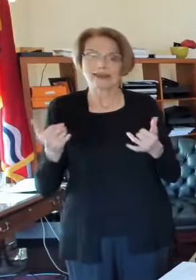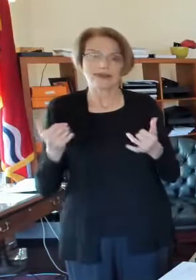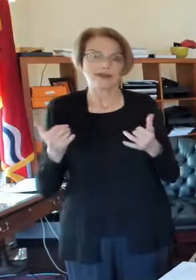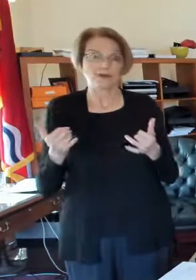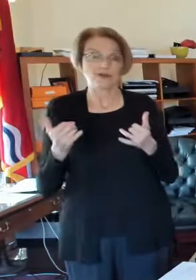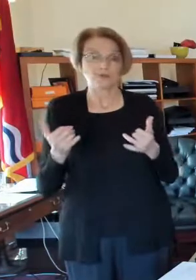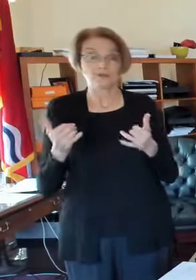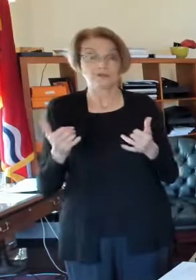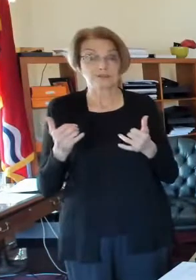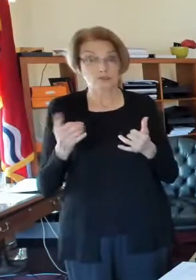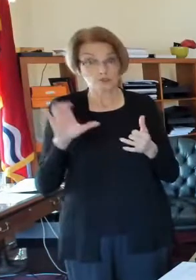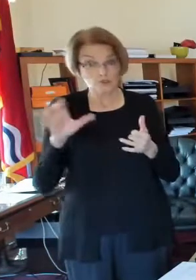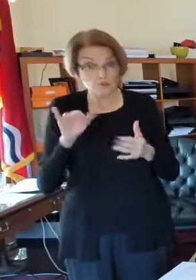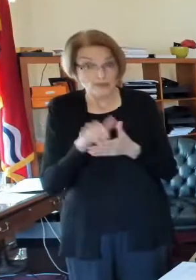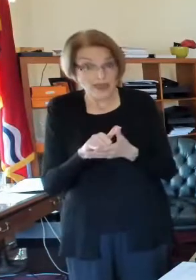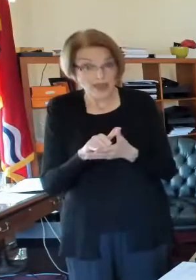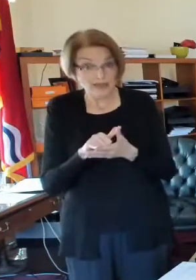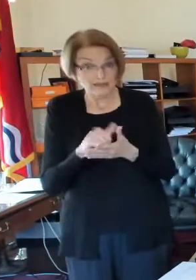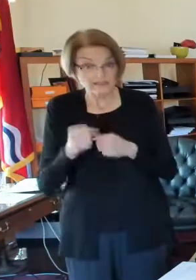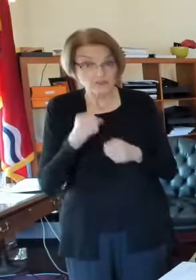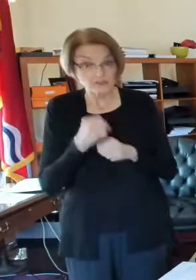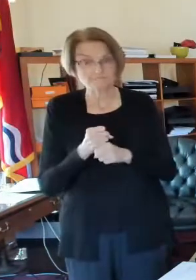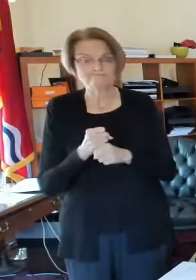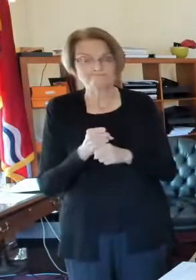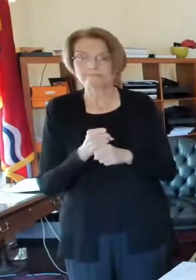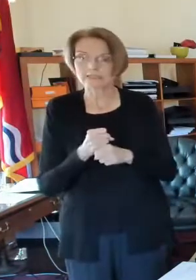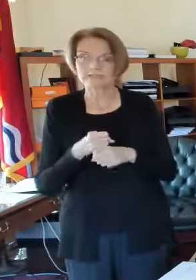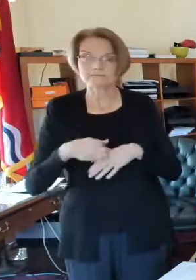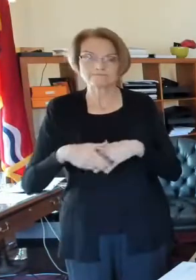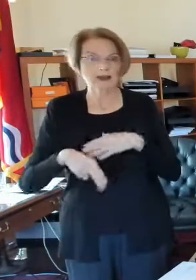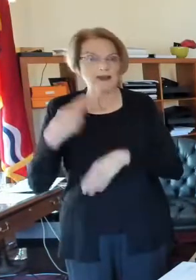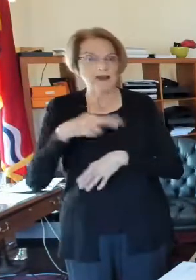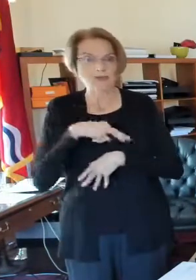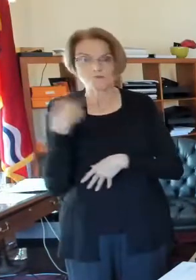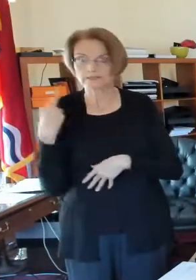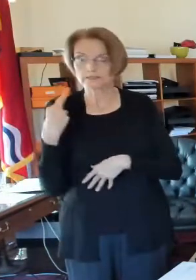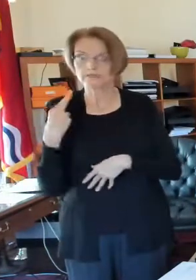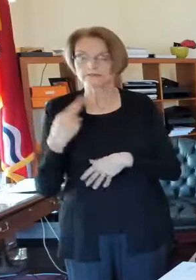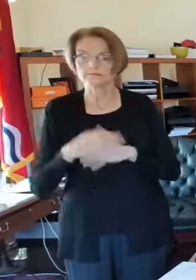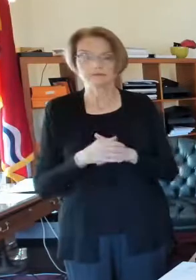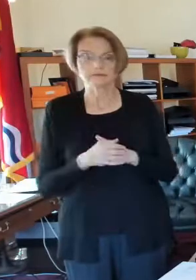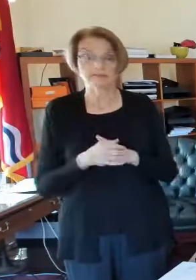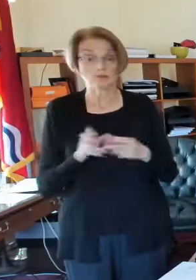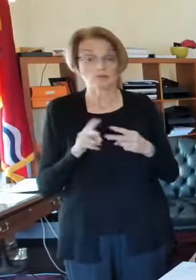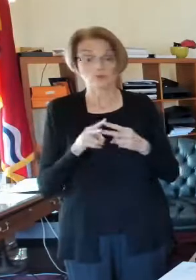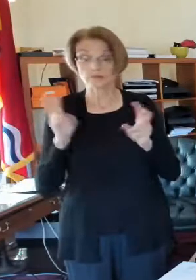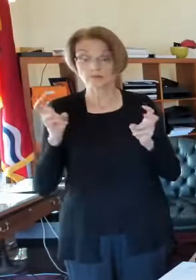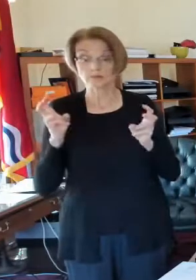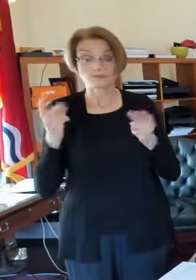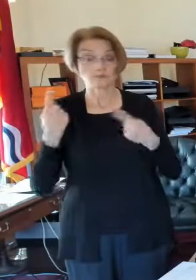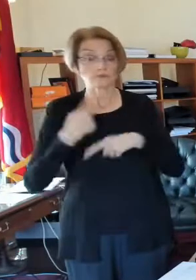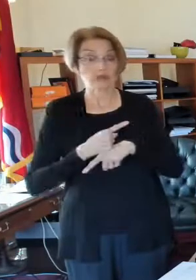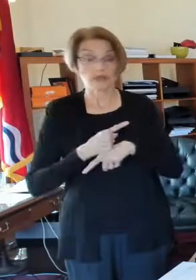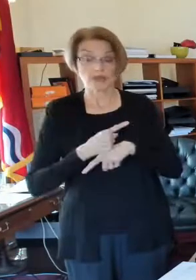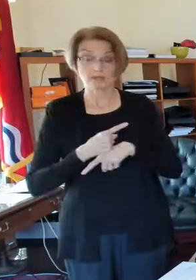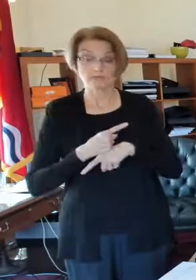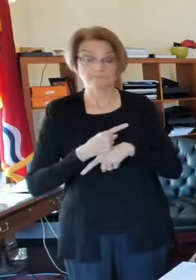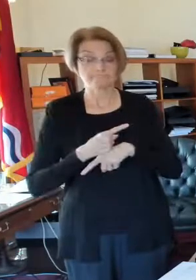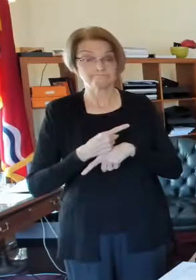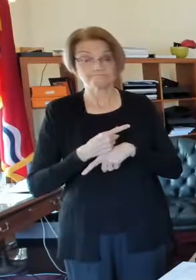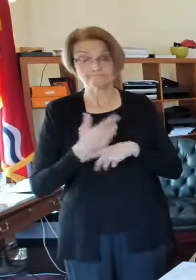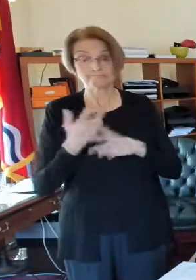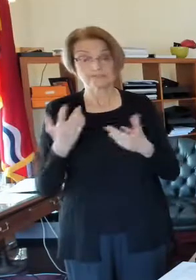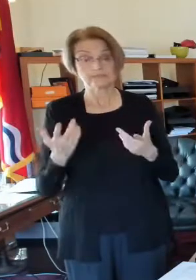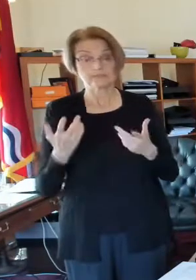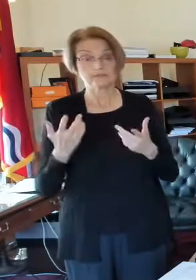quite risky to do that this year. So, those are the only two subjects that I wanted to visit with you about